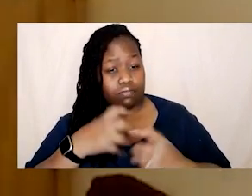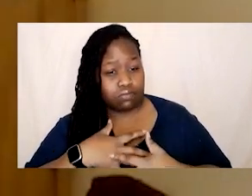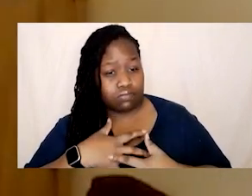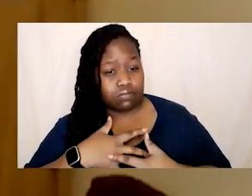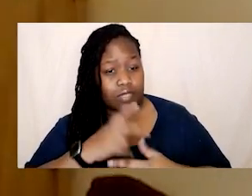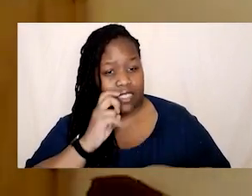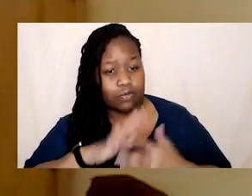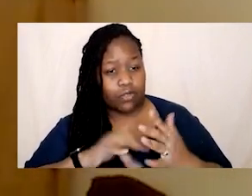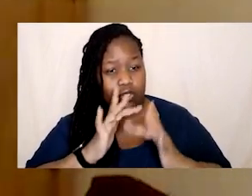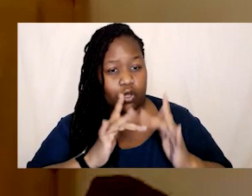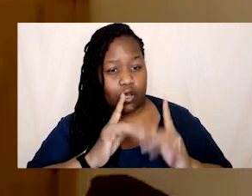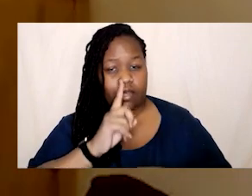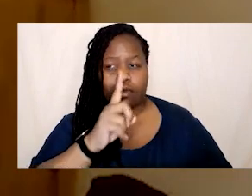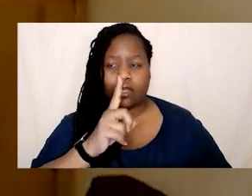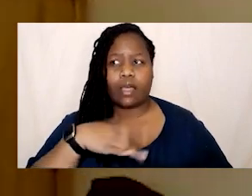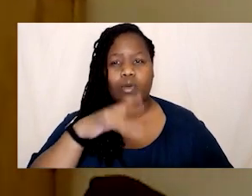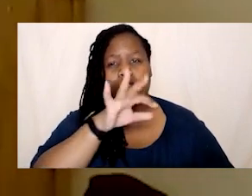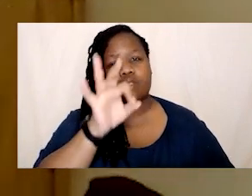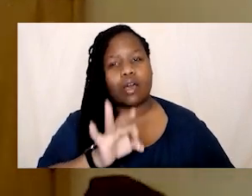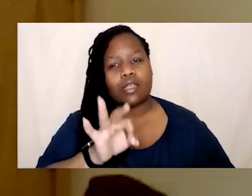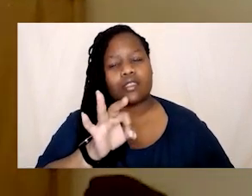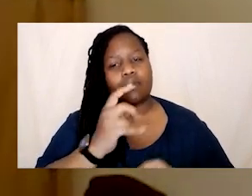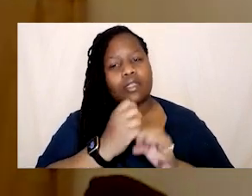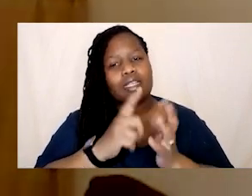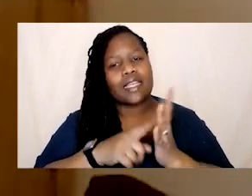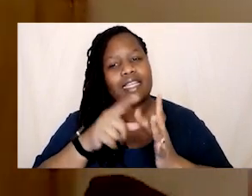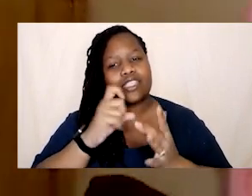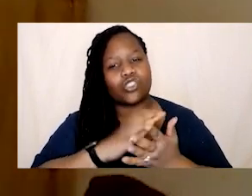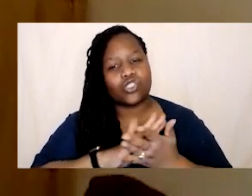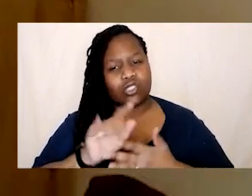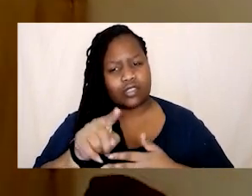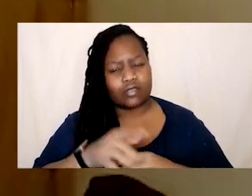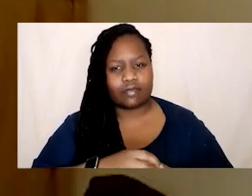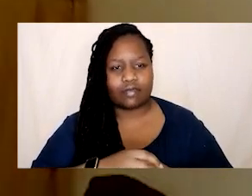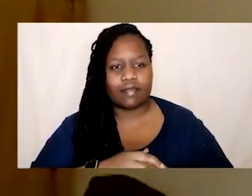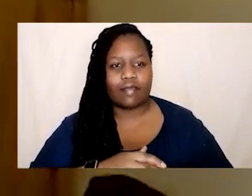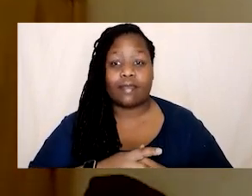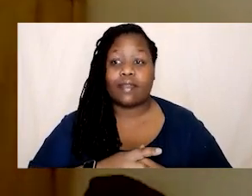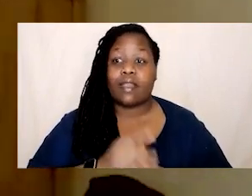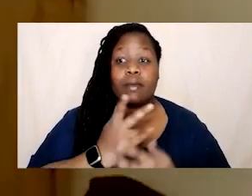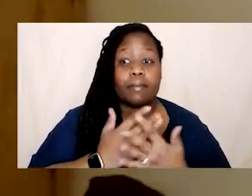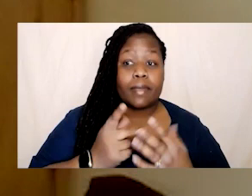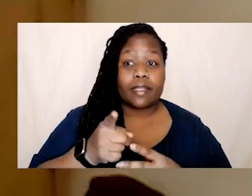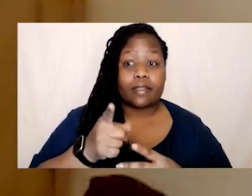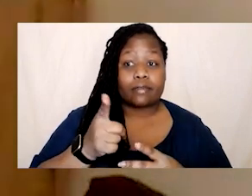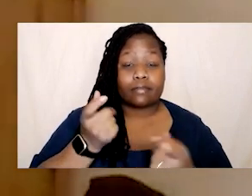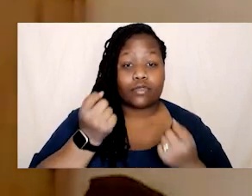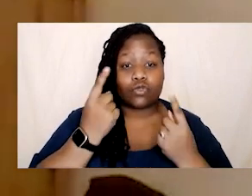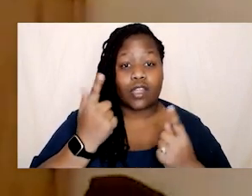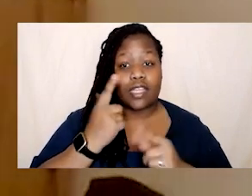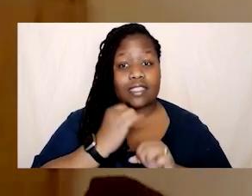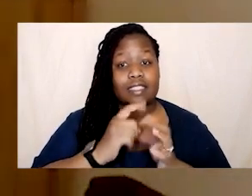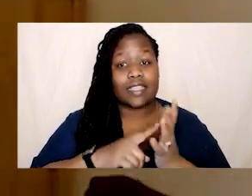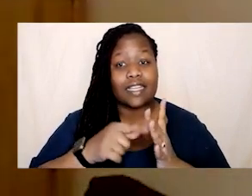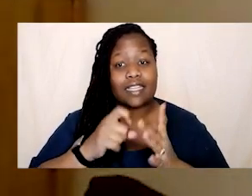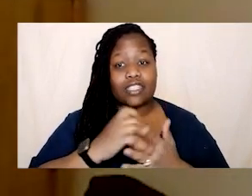um but I want to ask for ask you a little bit about glitch as well um lots of you may not not not not know the work of glitch it's you